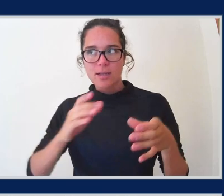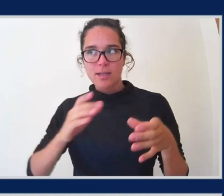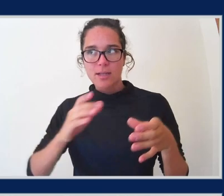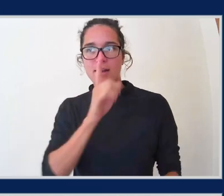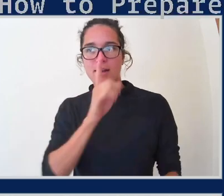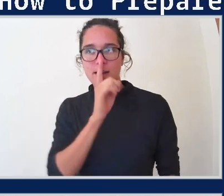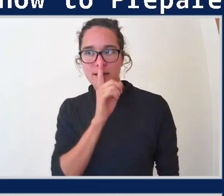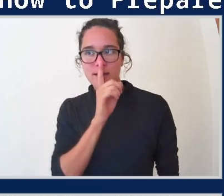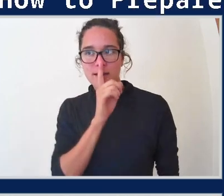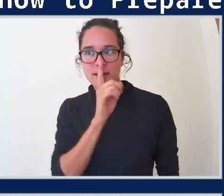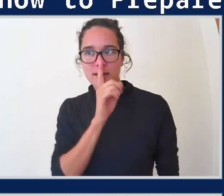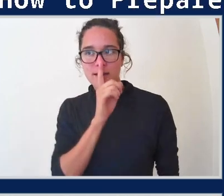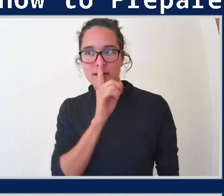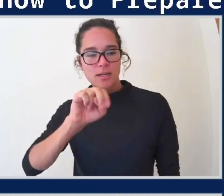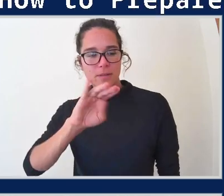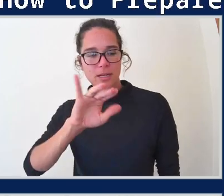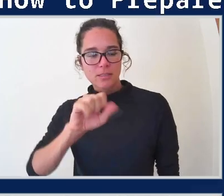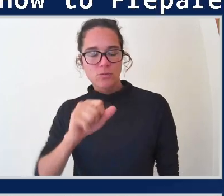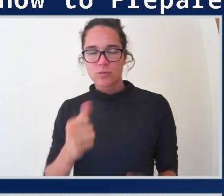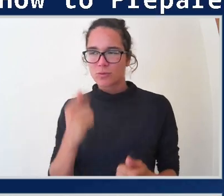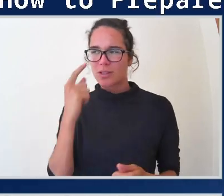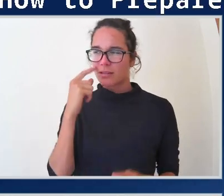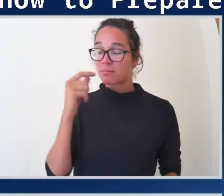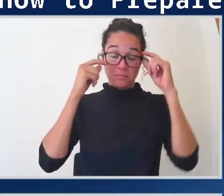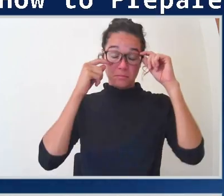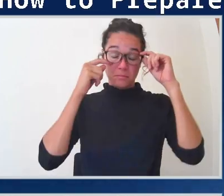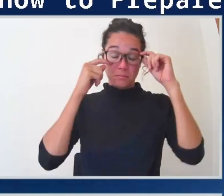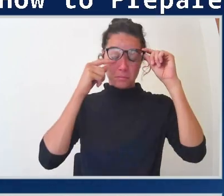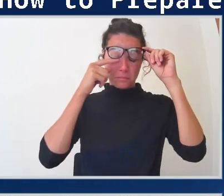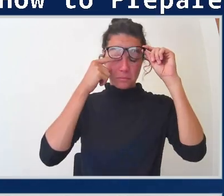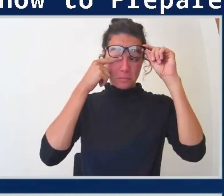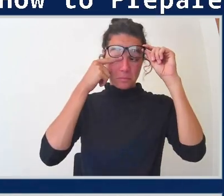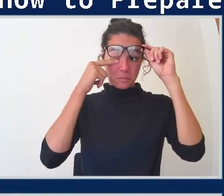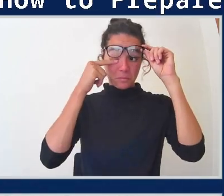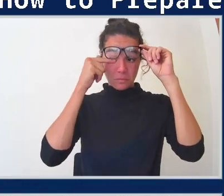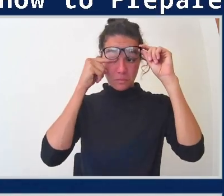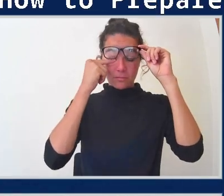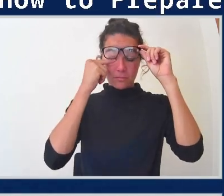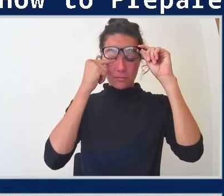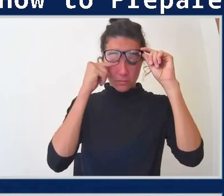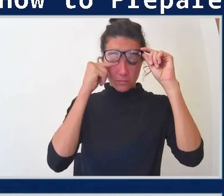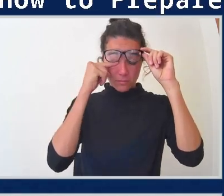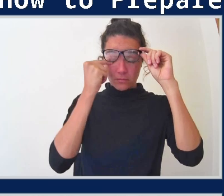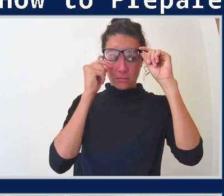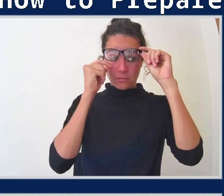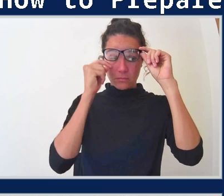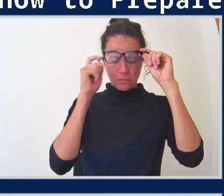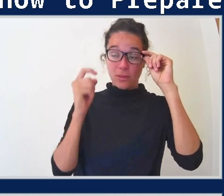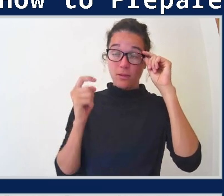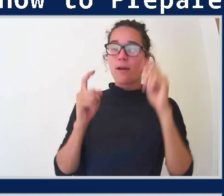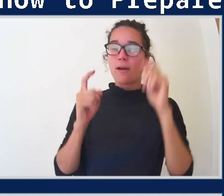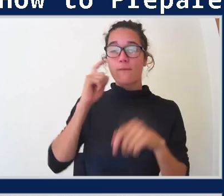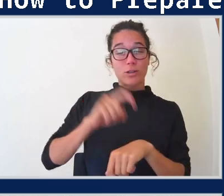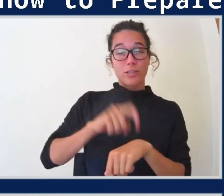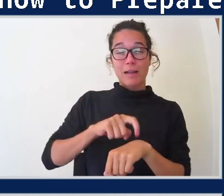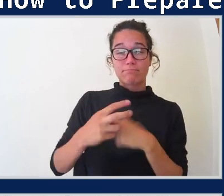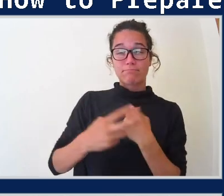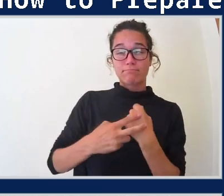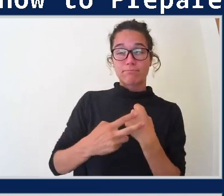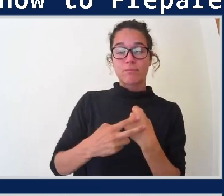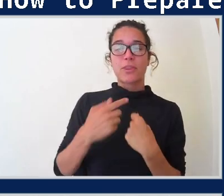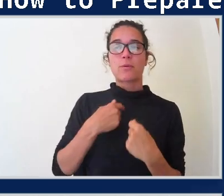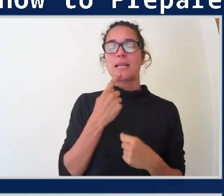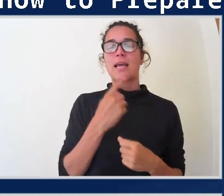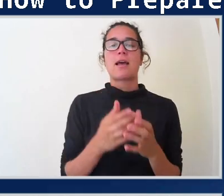Well, so I'm going to go ahead and say, just because for the sake of time, the bucket anonymous access granted. And the reason